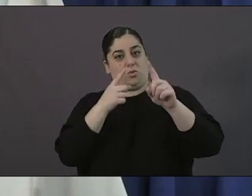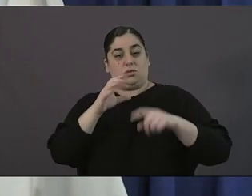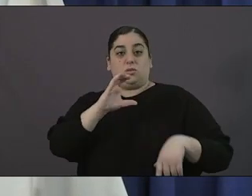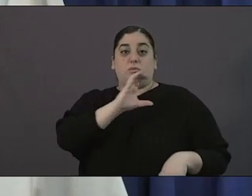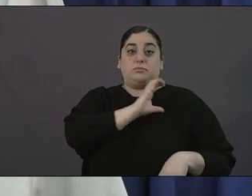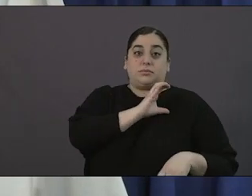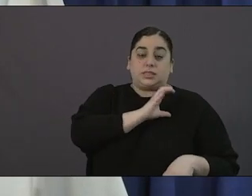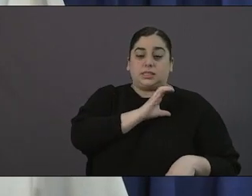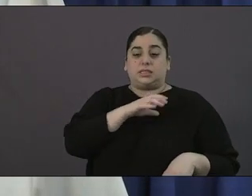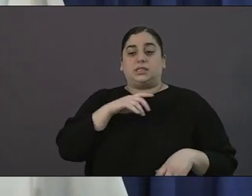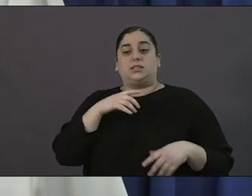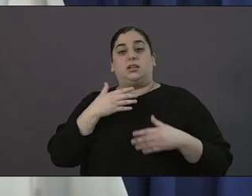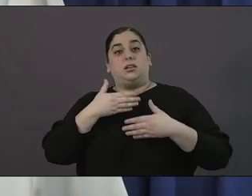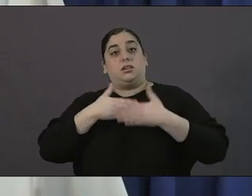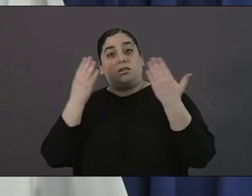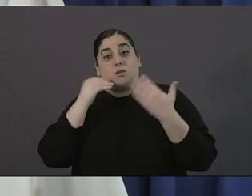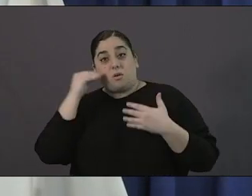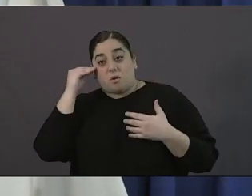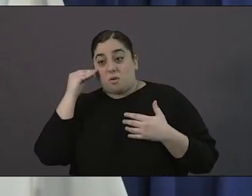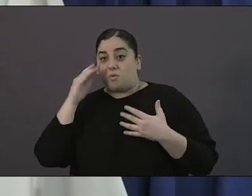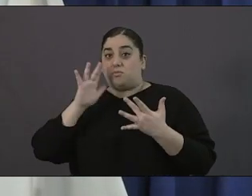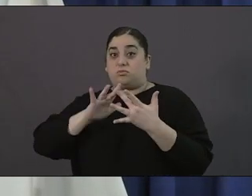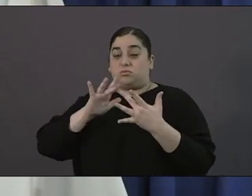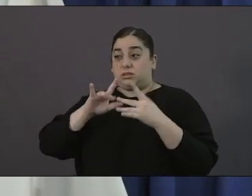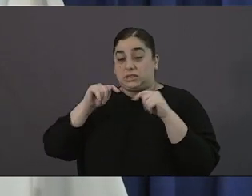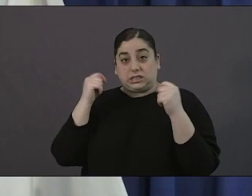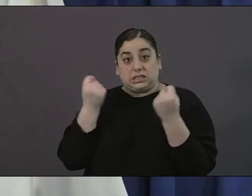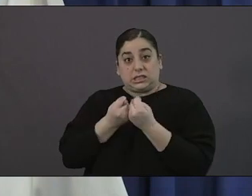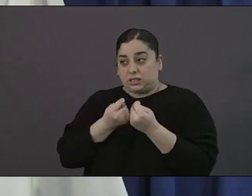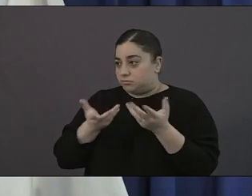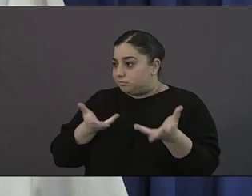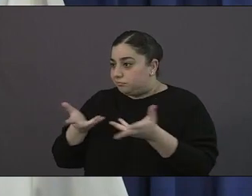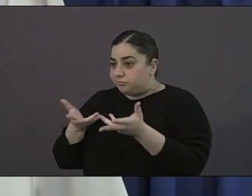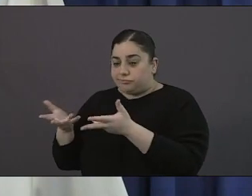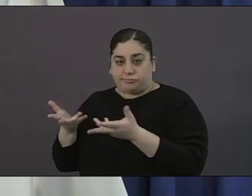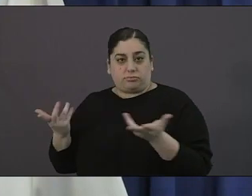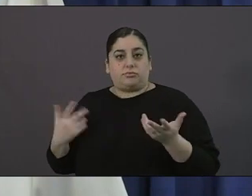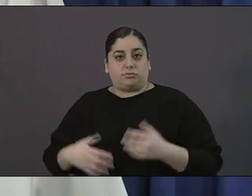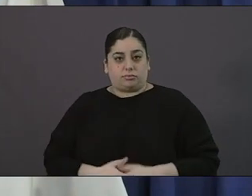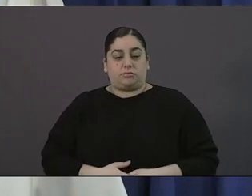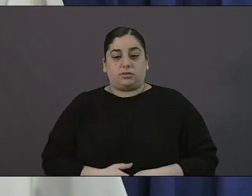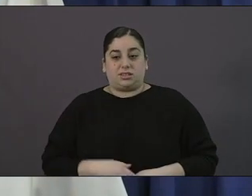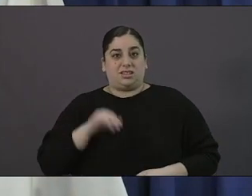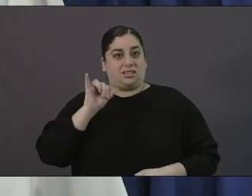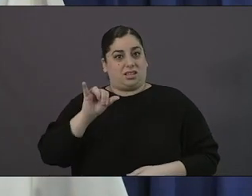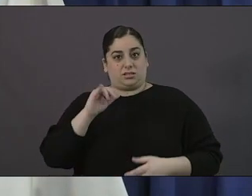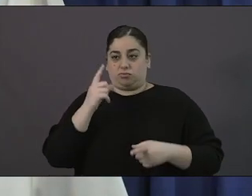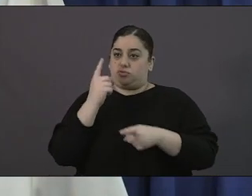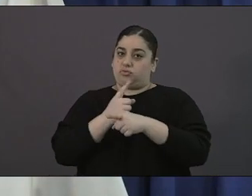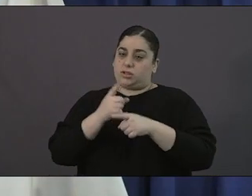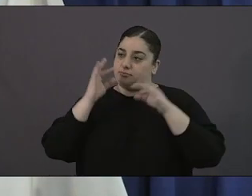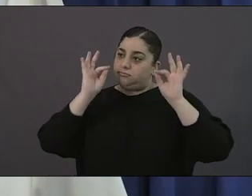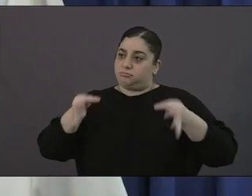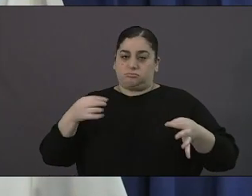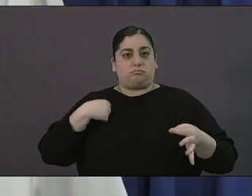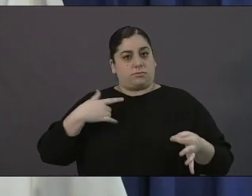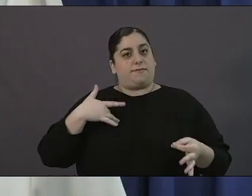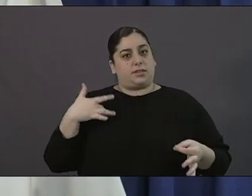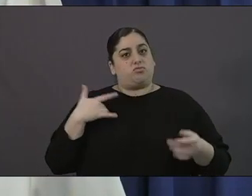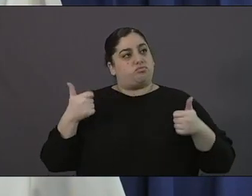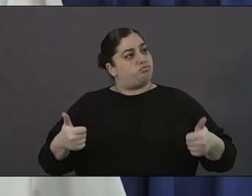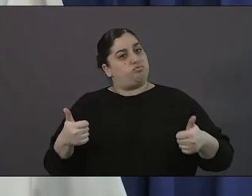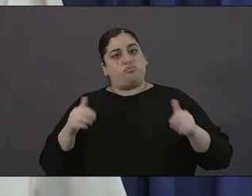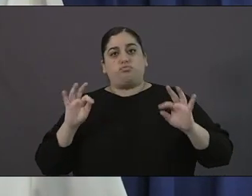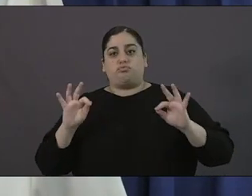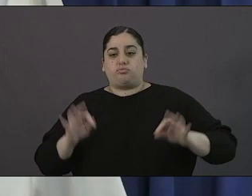homeless outreach team is that we have an opportunity for you we want you to use it i think that's the right approach and we're going to continue to use that approach as i said